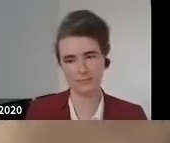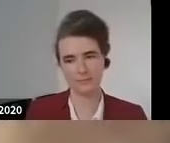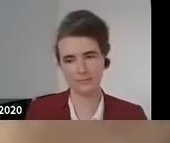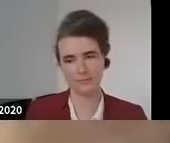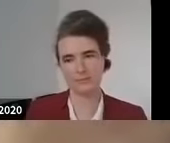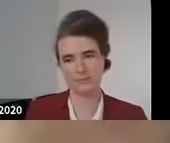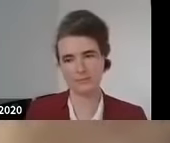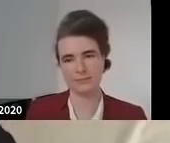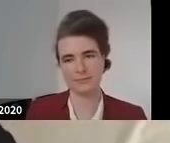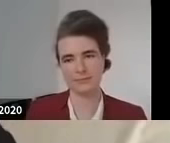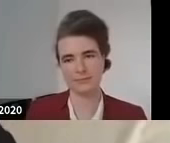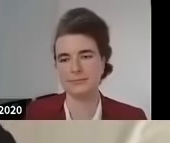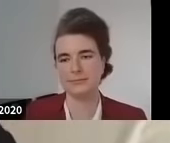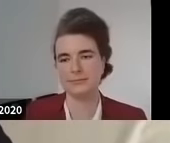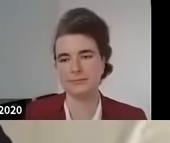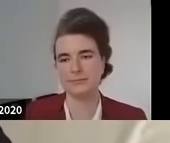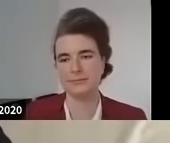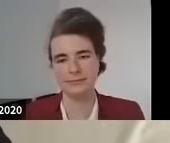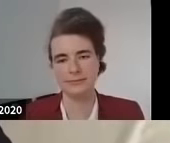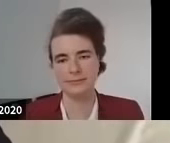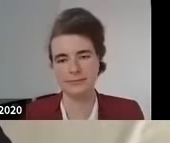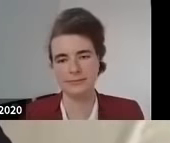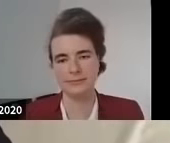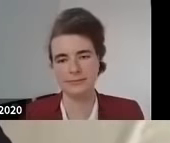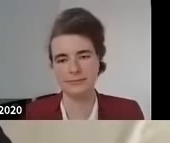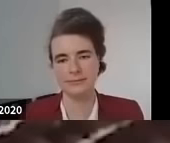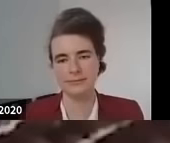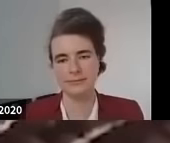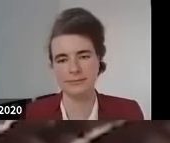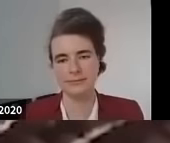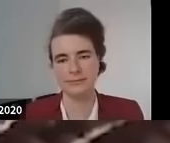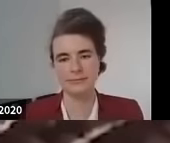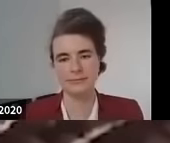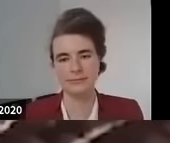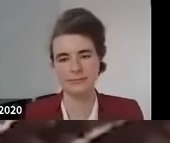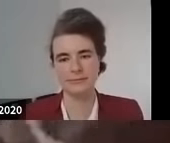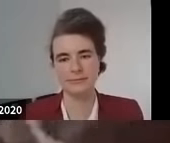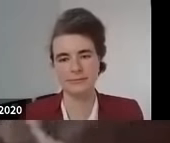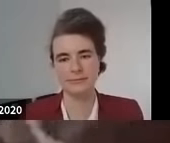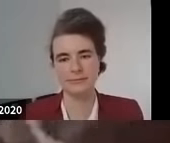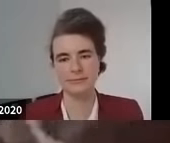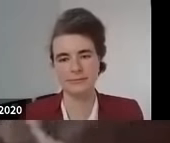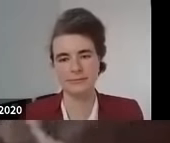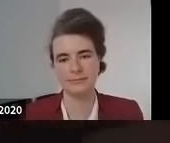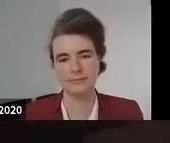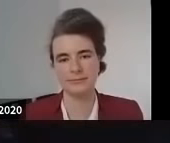from sound system to the garage scene do know what i mean and that was kind of adopted by the grime scene